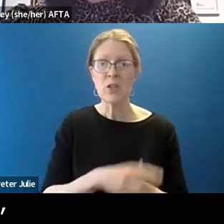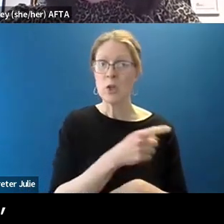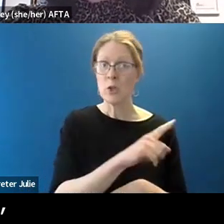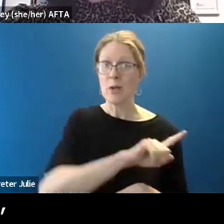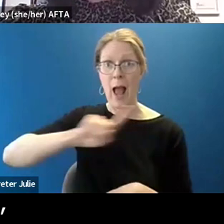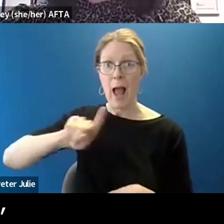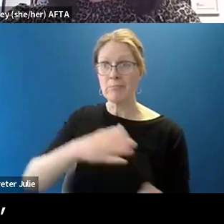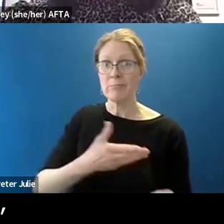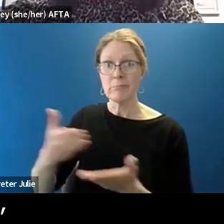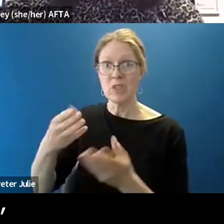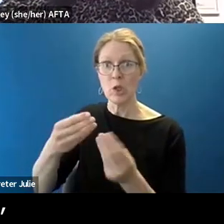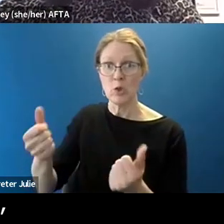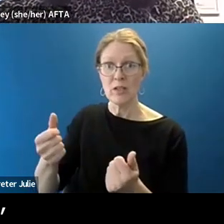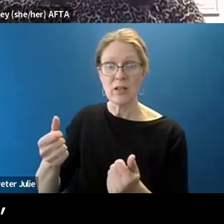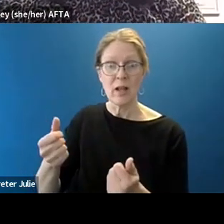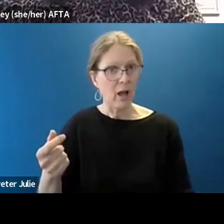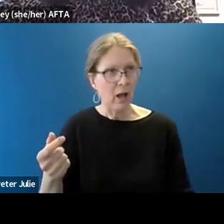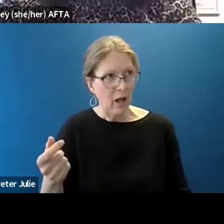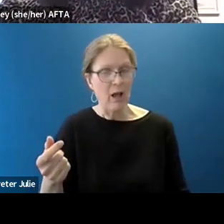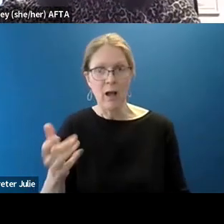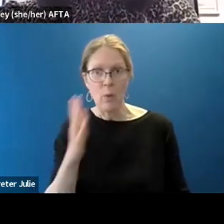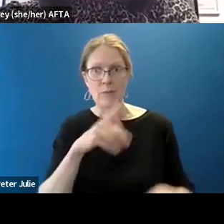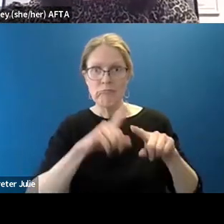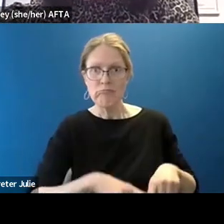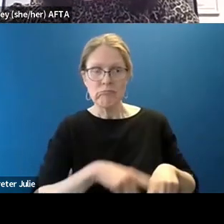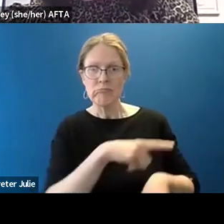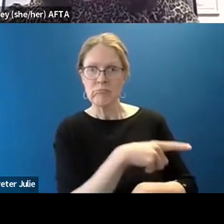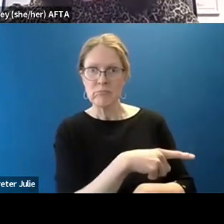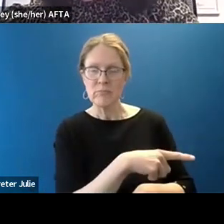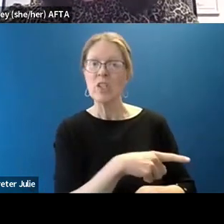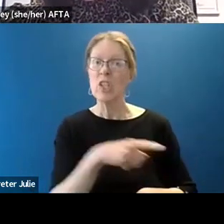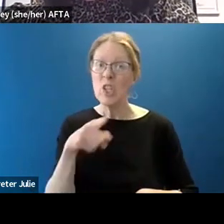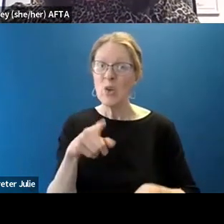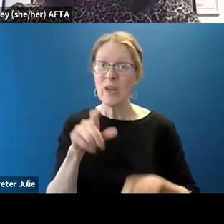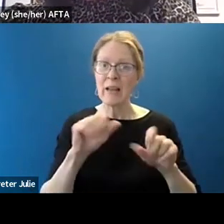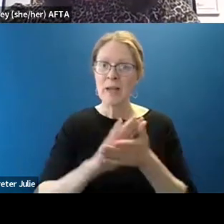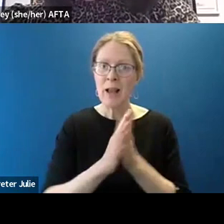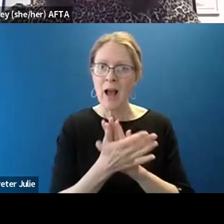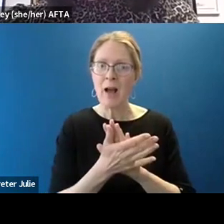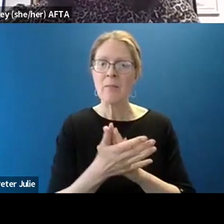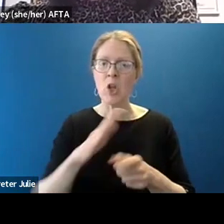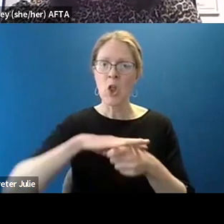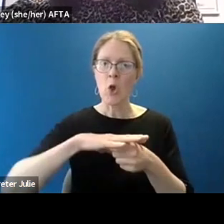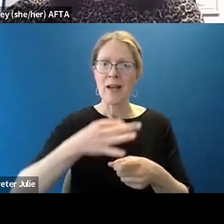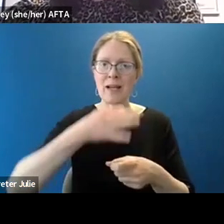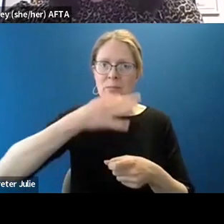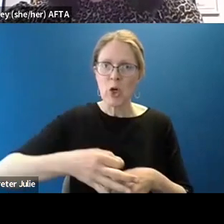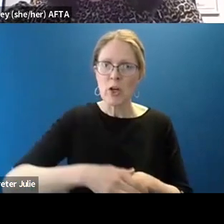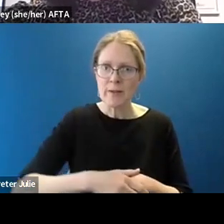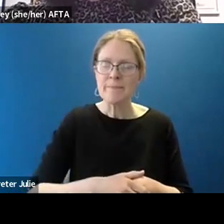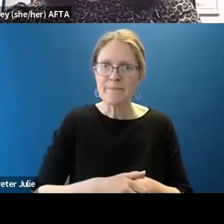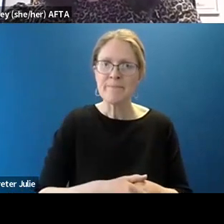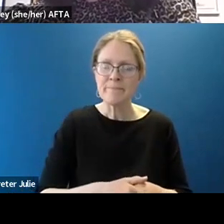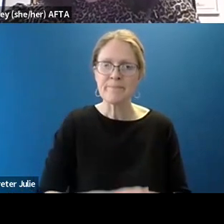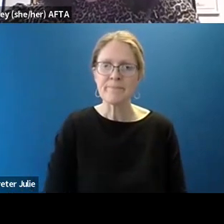solution. They're going to really lean on you. So become that that local expert for them on your issue area. And I think that's where you start.